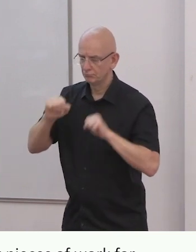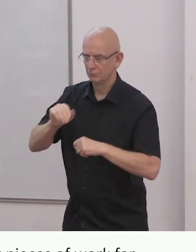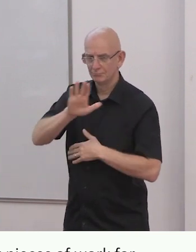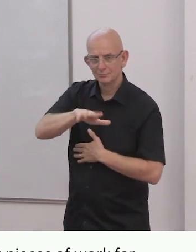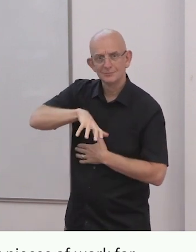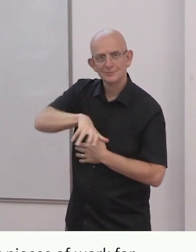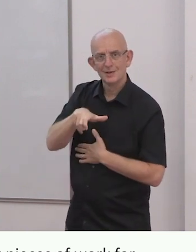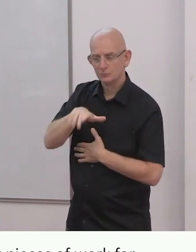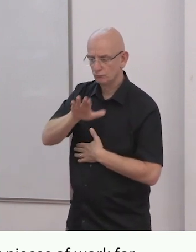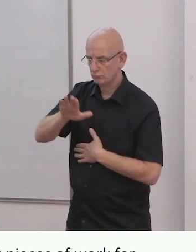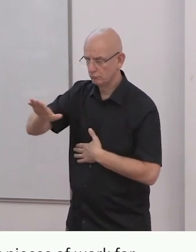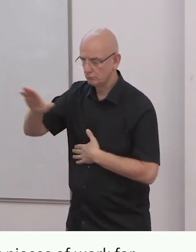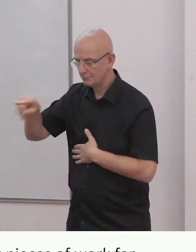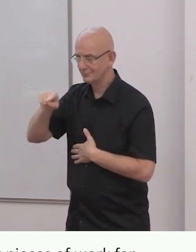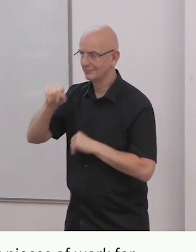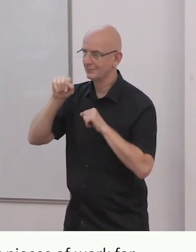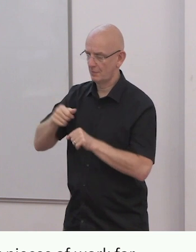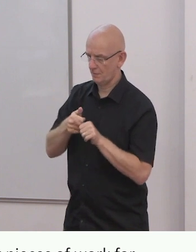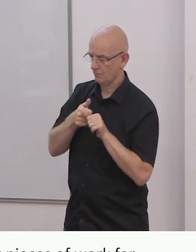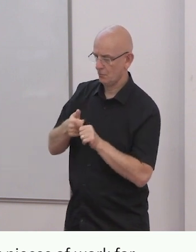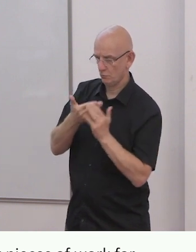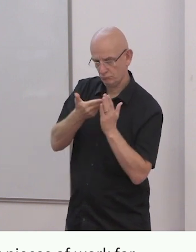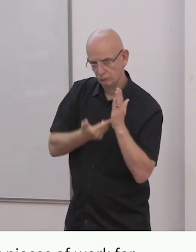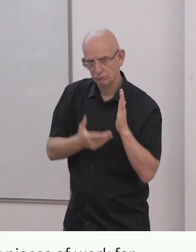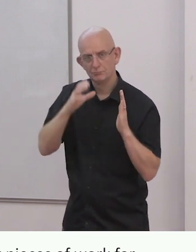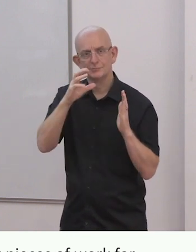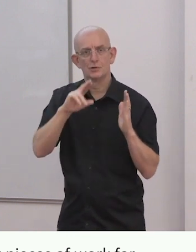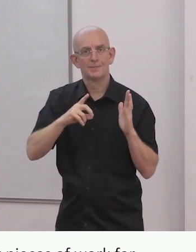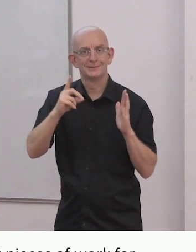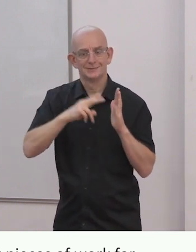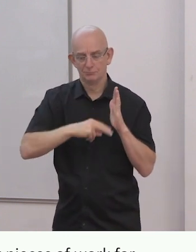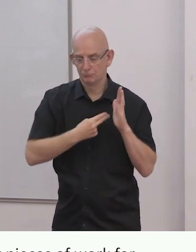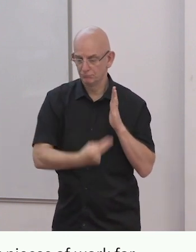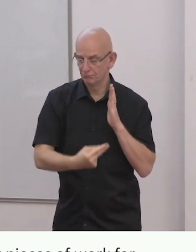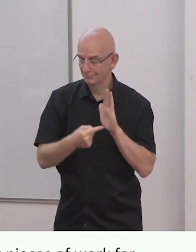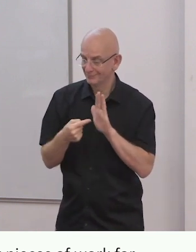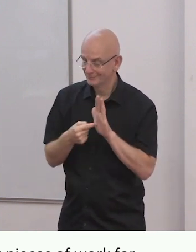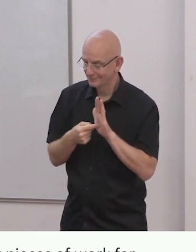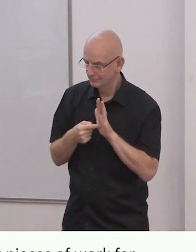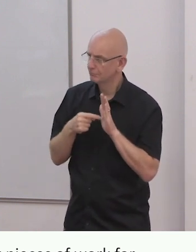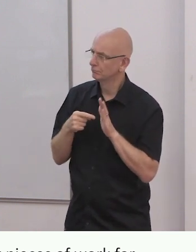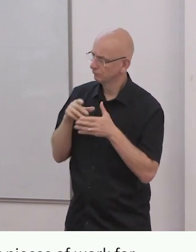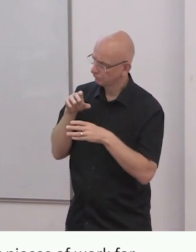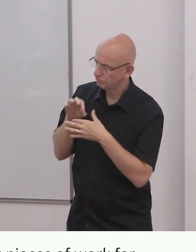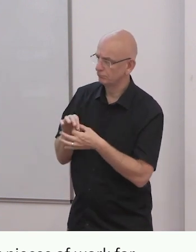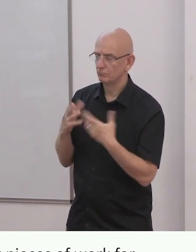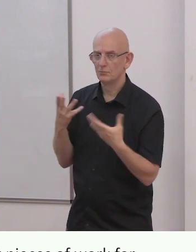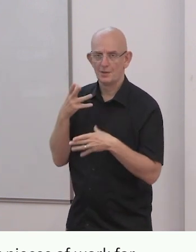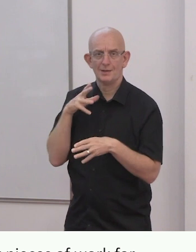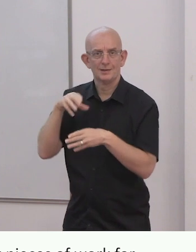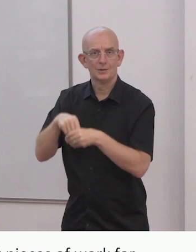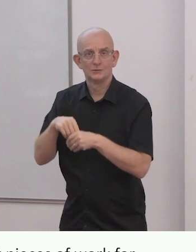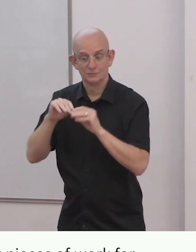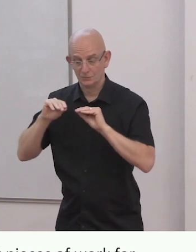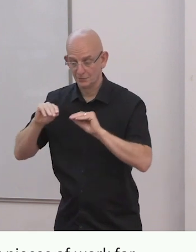Our members are involved in many different aspects of inclusion, but inclusive education is something